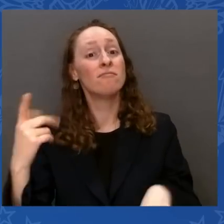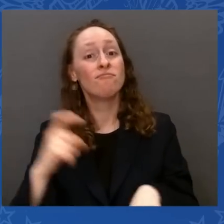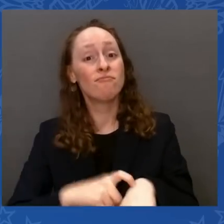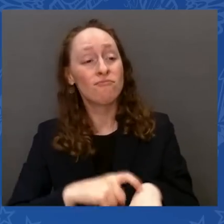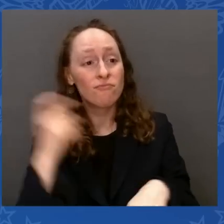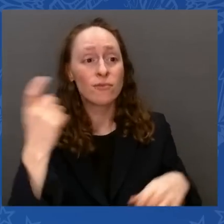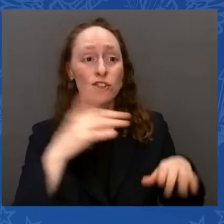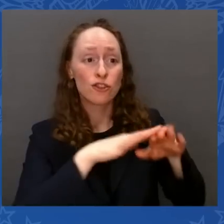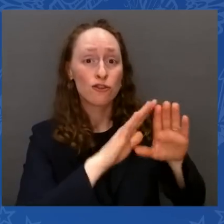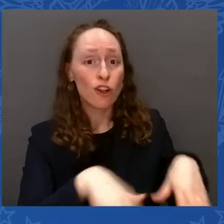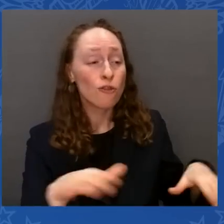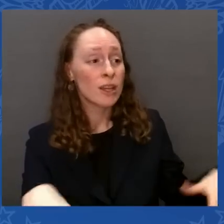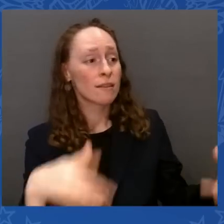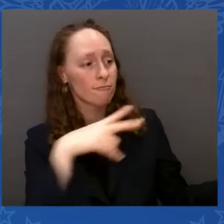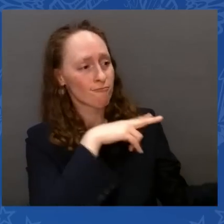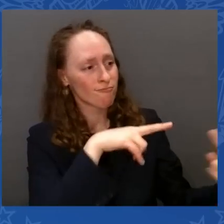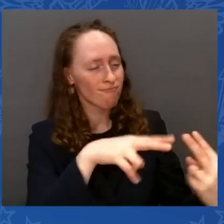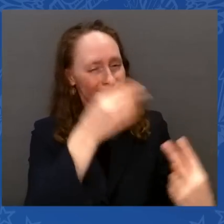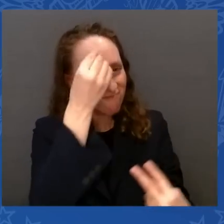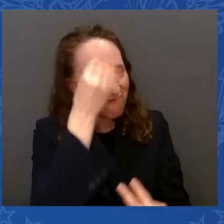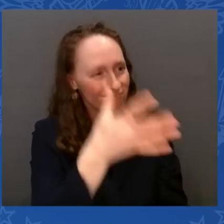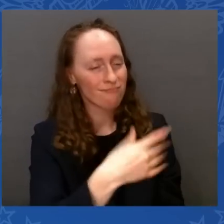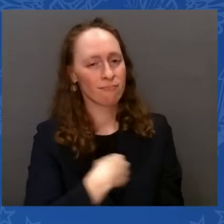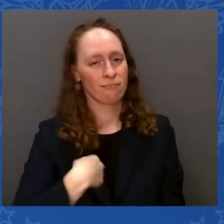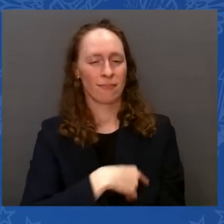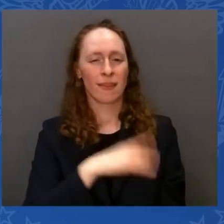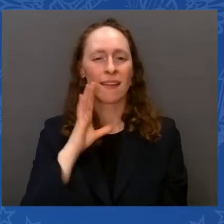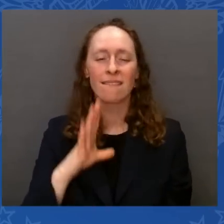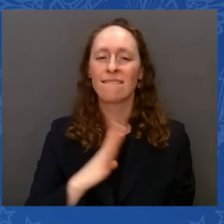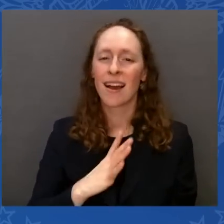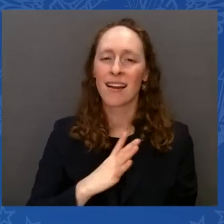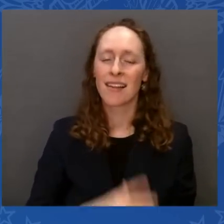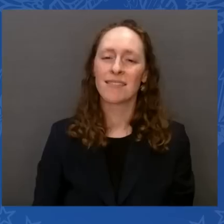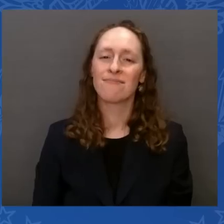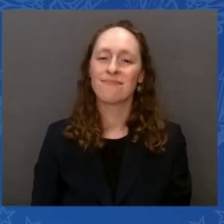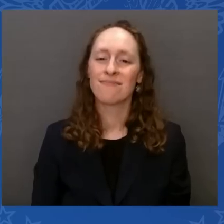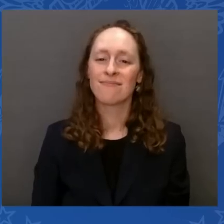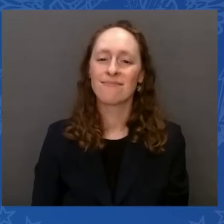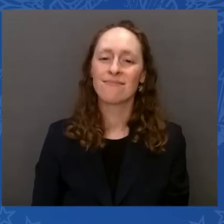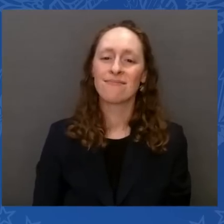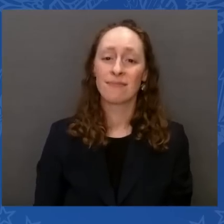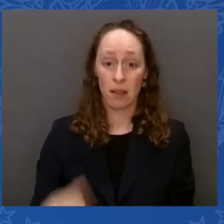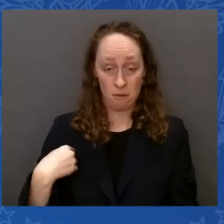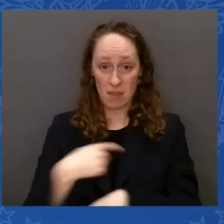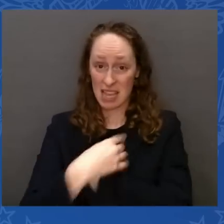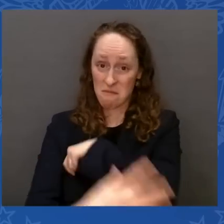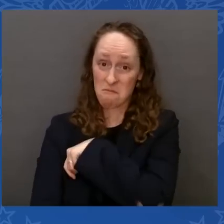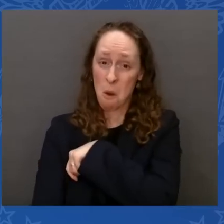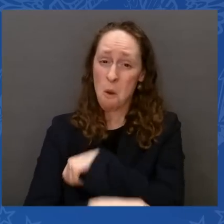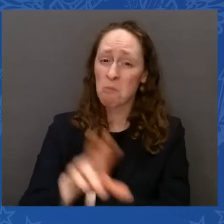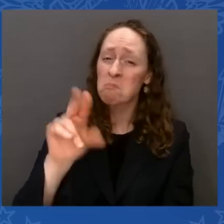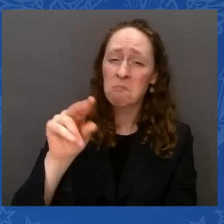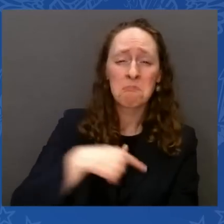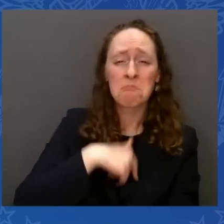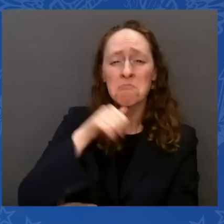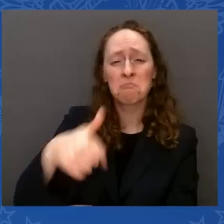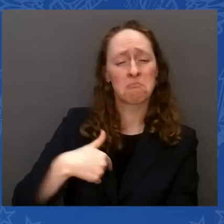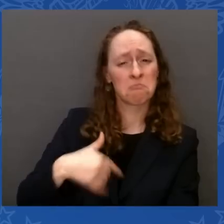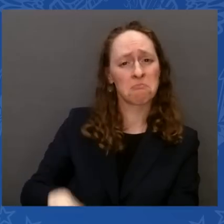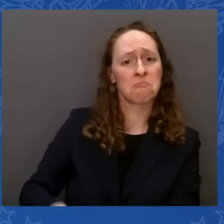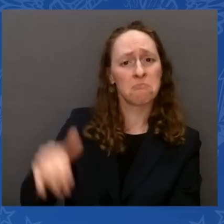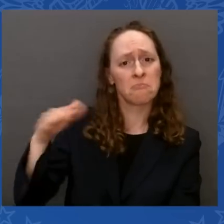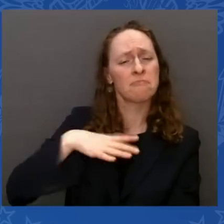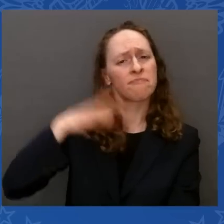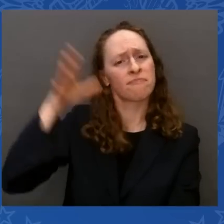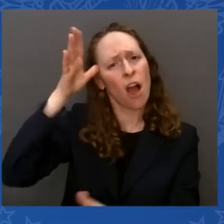say. And we weren't poor. My dad was a middle-class wage earner. He didn't go to college. was